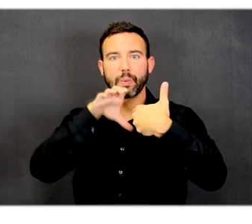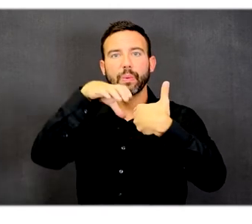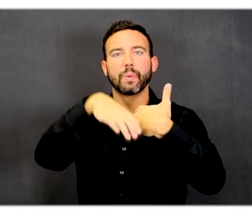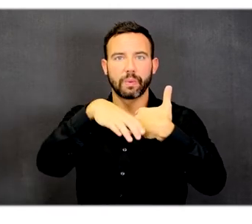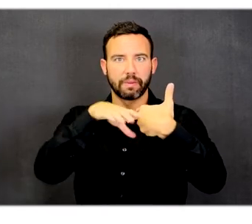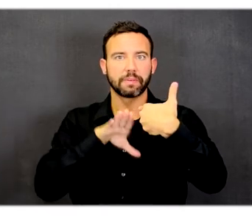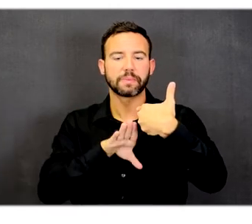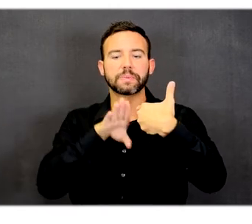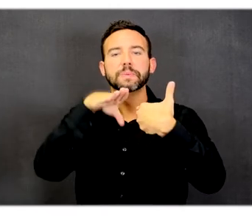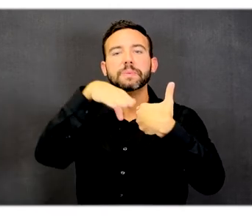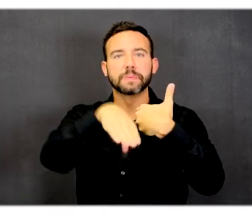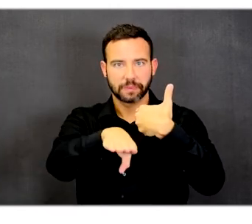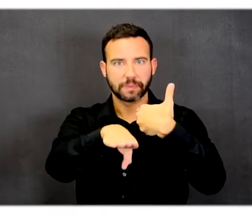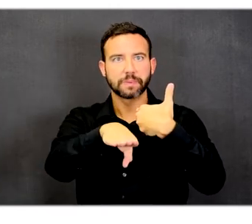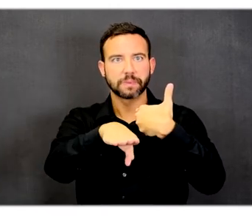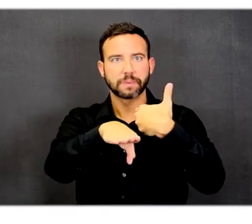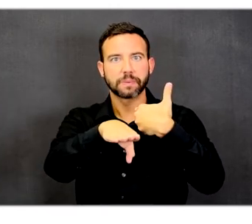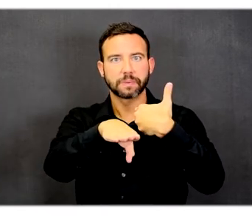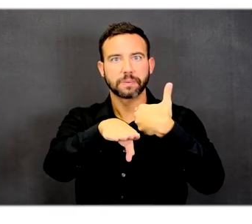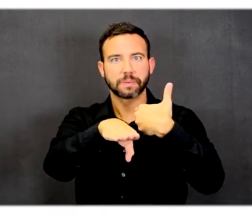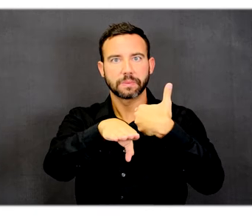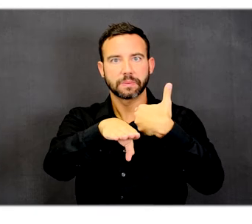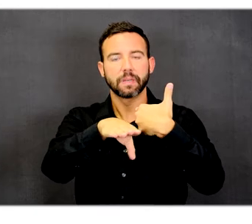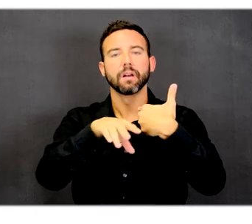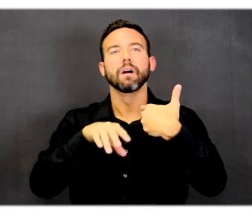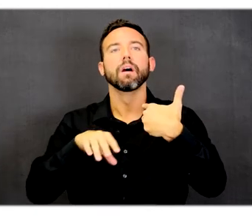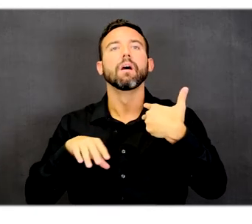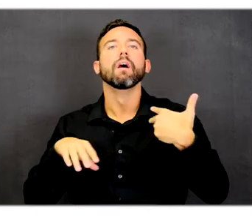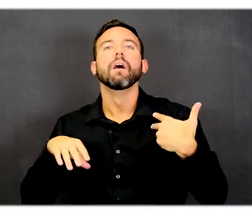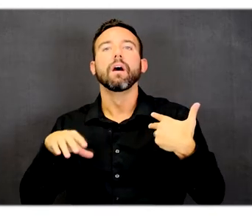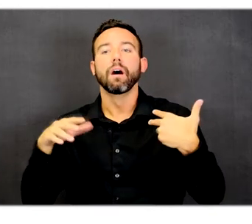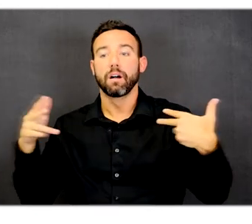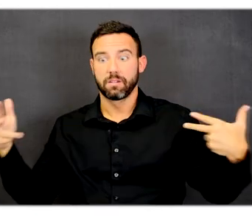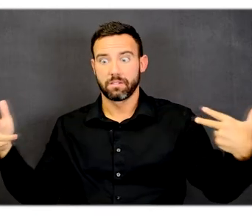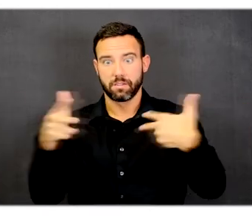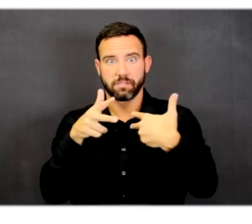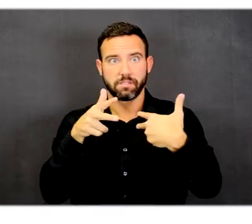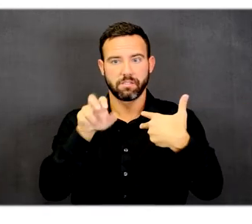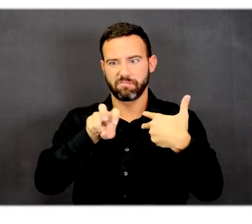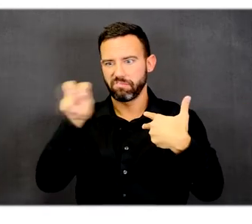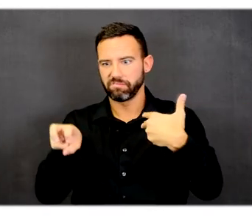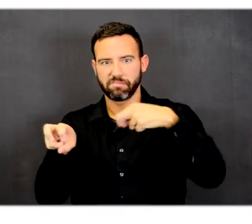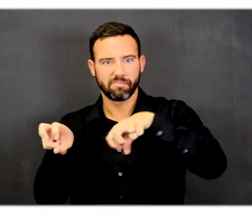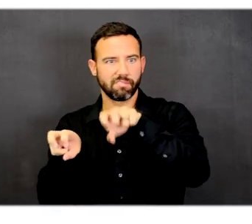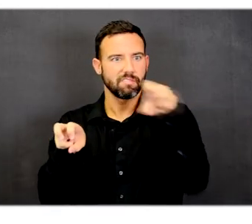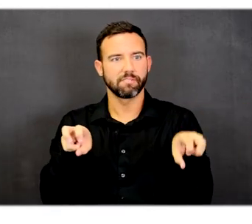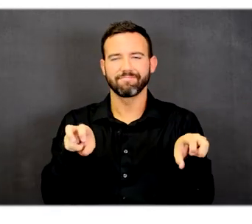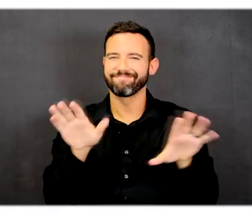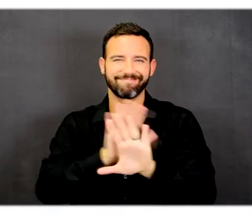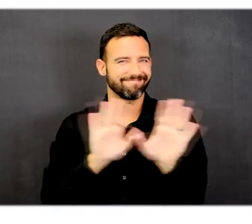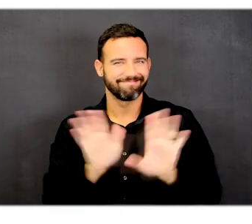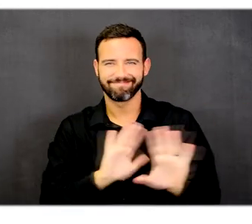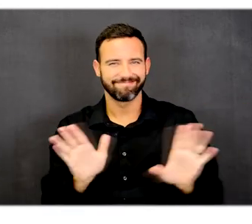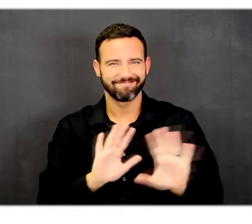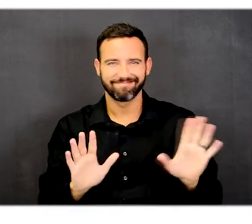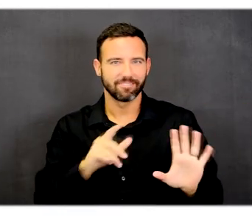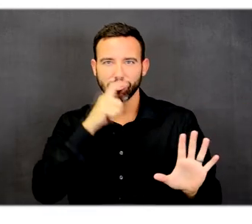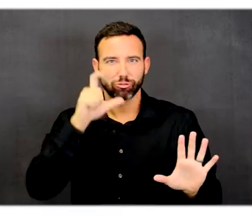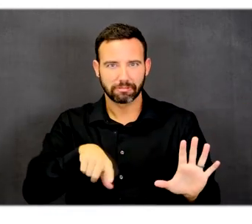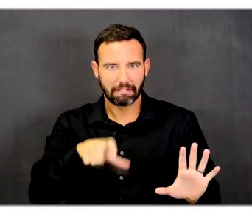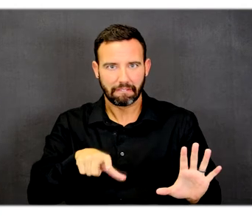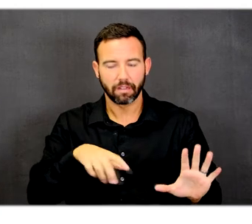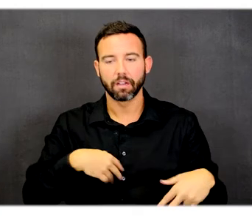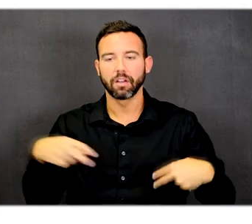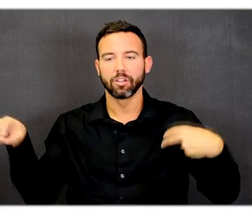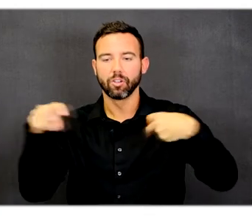This prevents one from getting in and out of your vehicle on a slope, as in some parking garages, and eliminates unstable